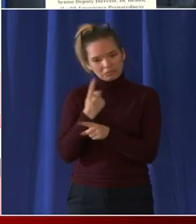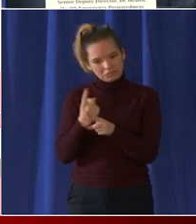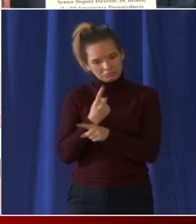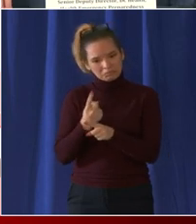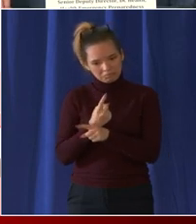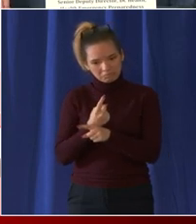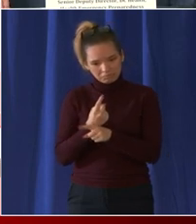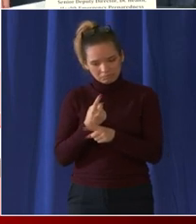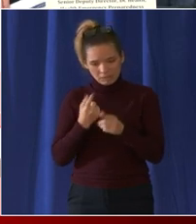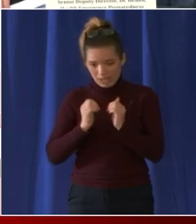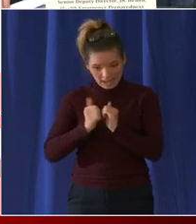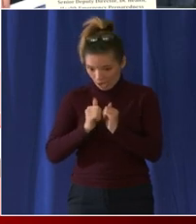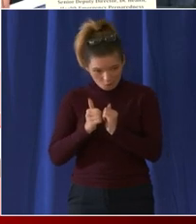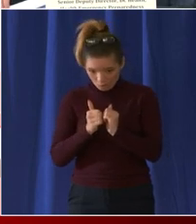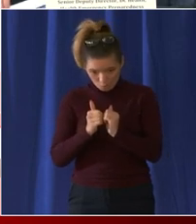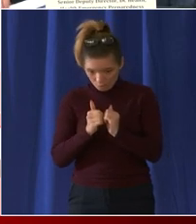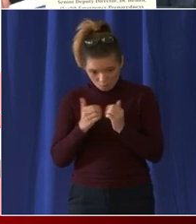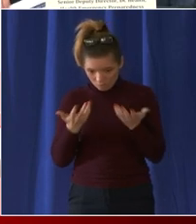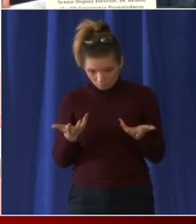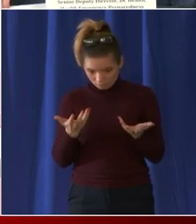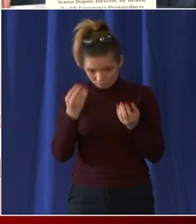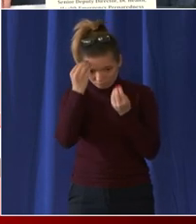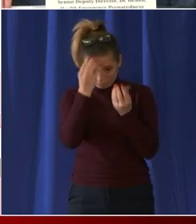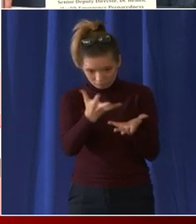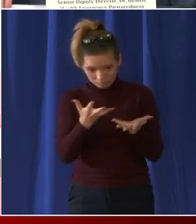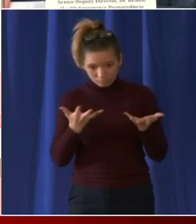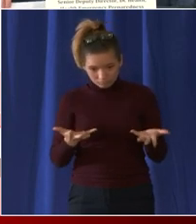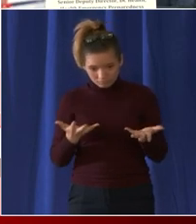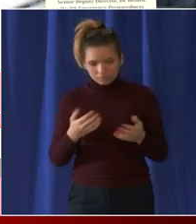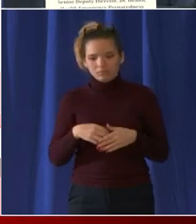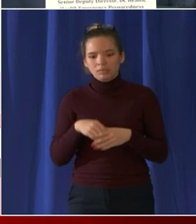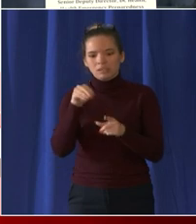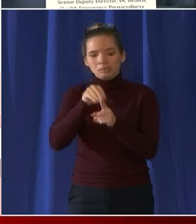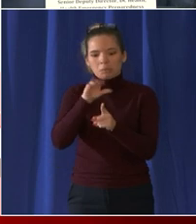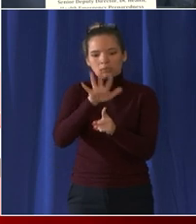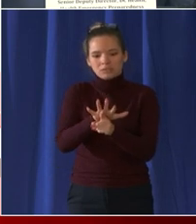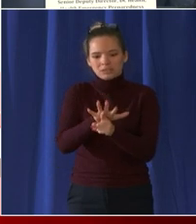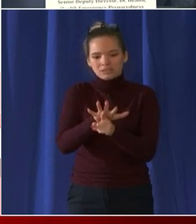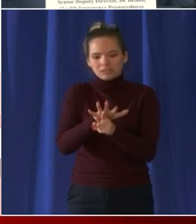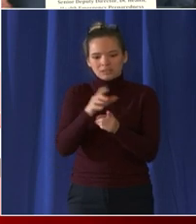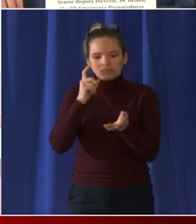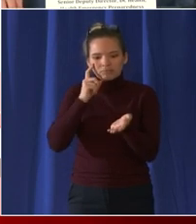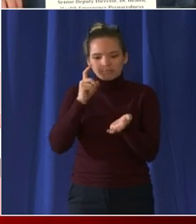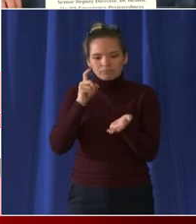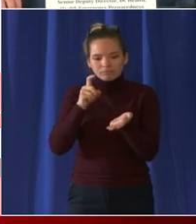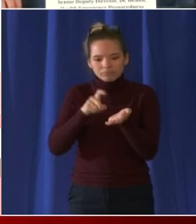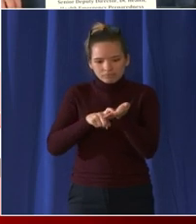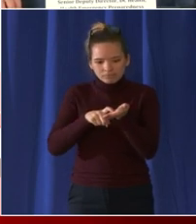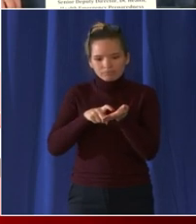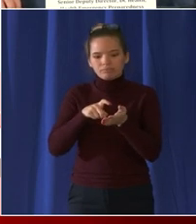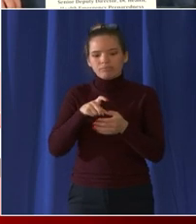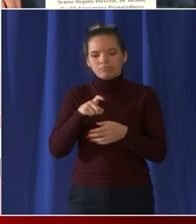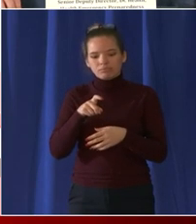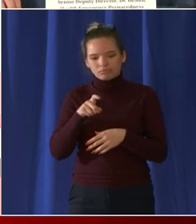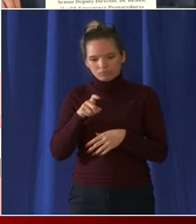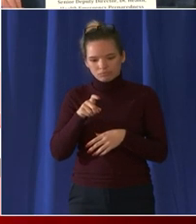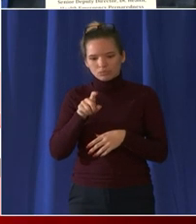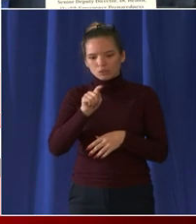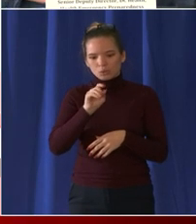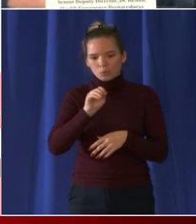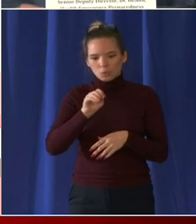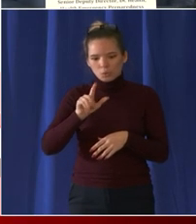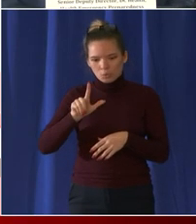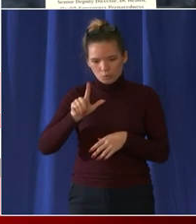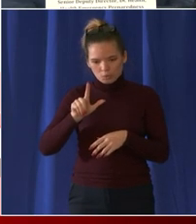process by reporting your results via the exposure notification tool we want to talk very